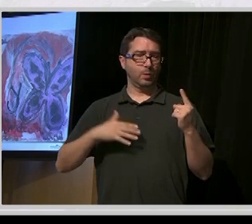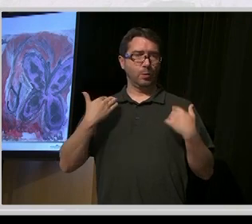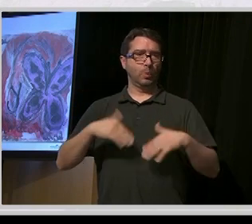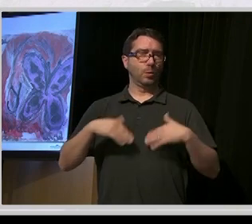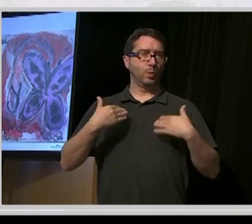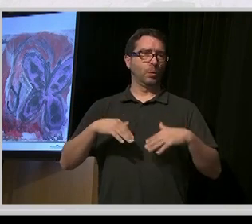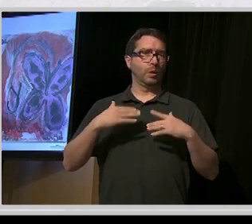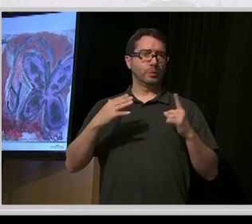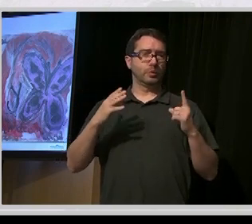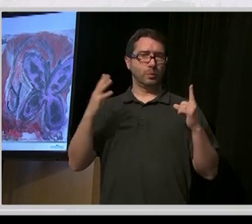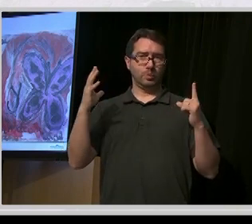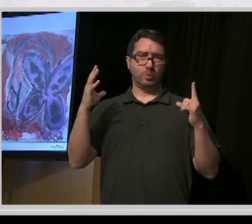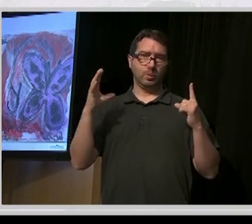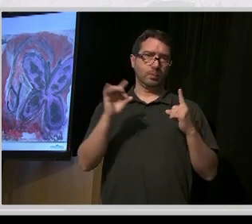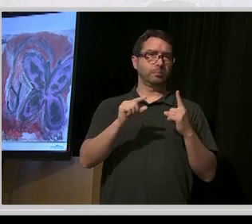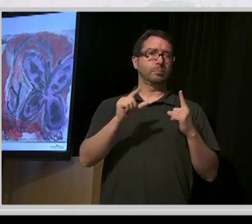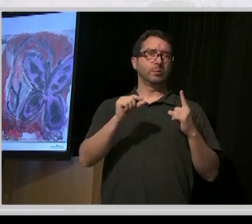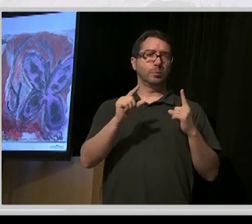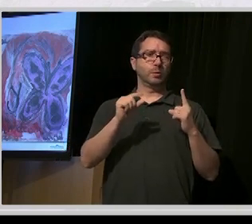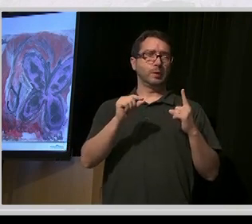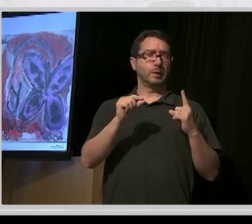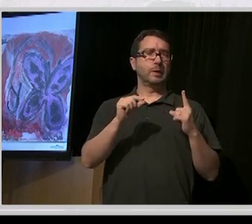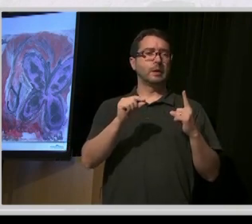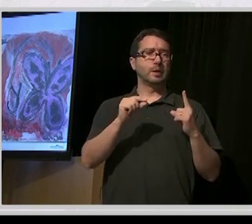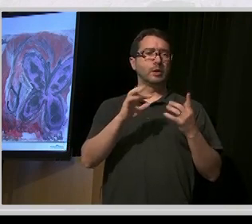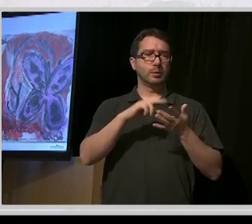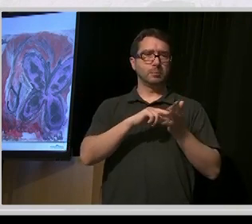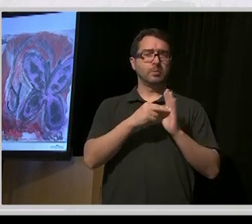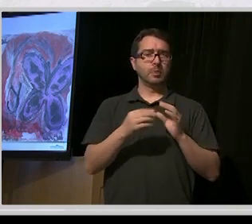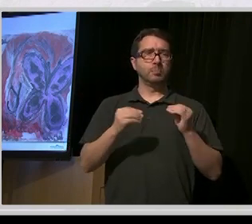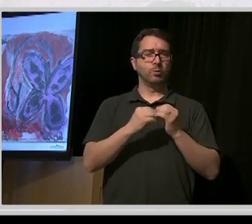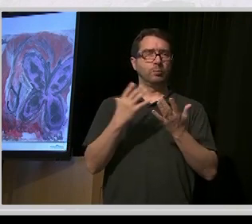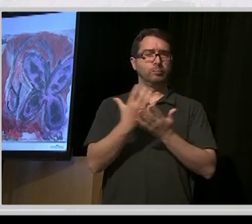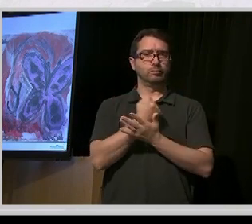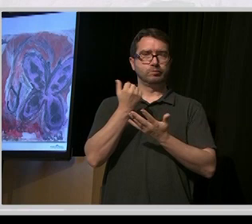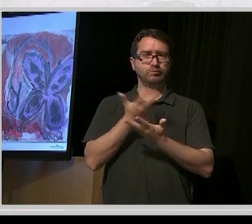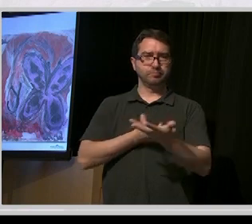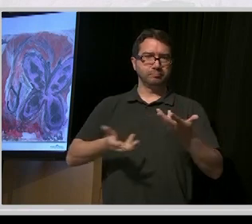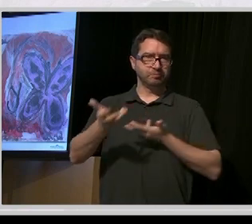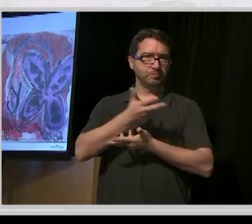really work closely with each individual and their families and their networks.